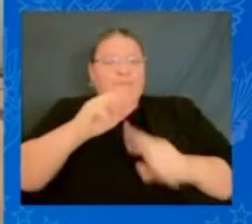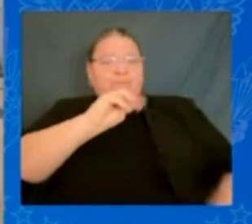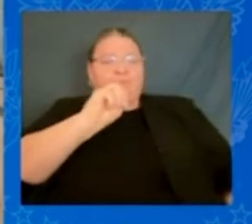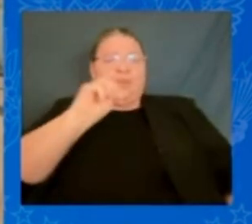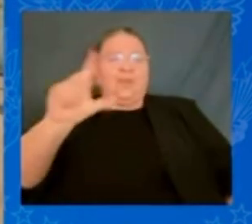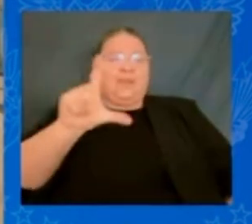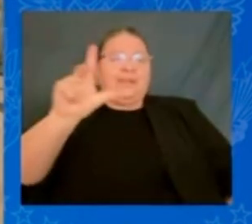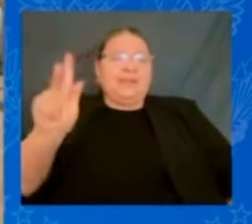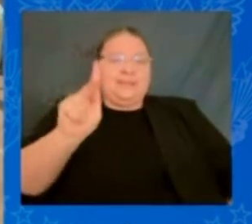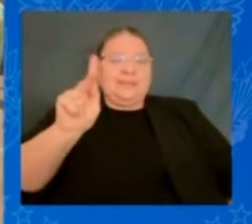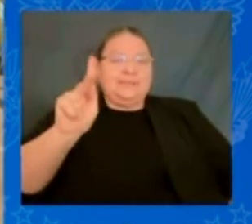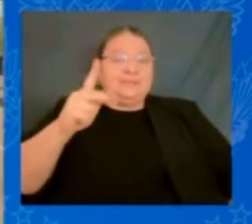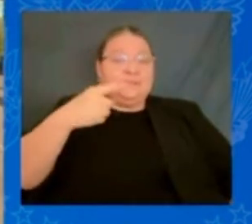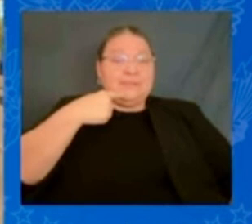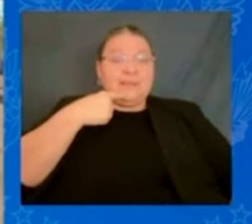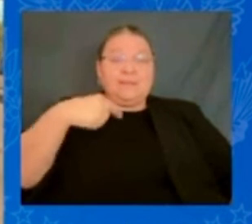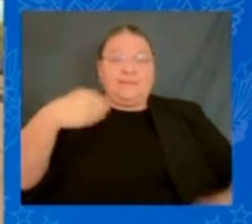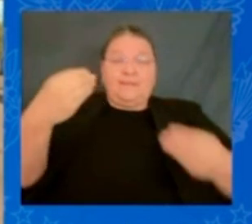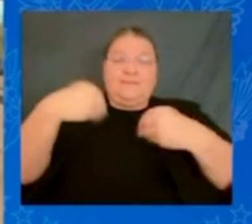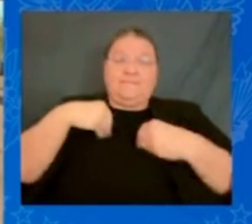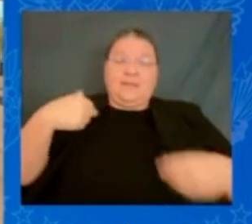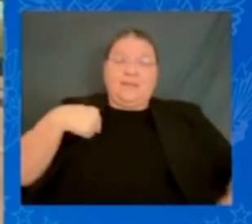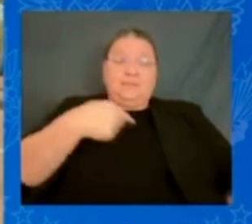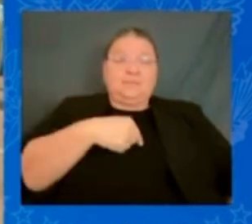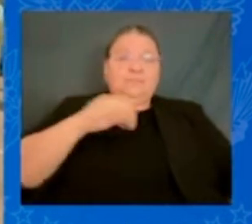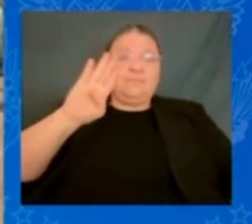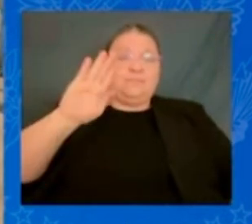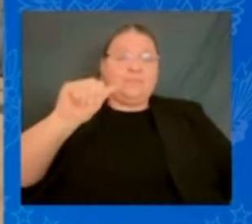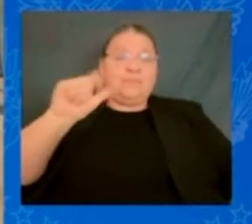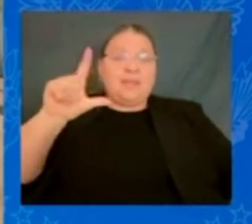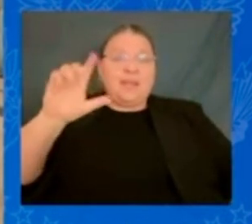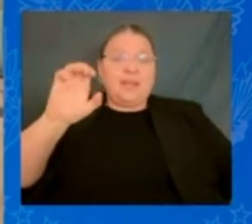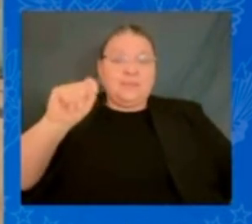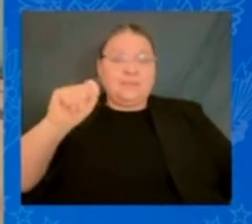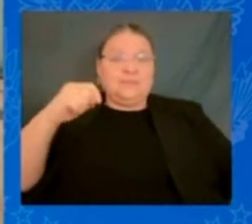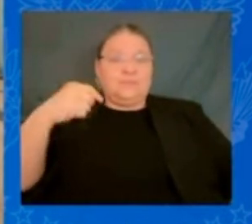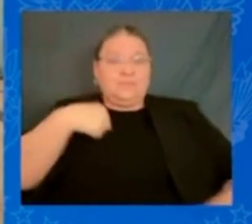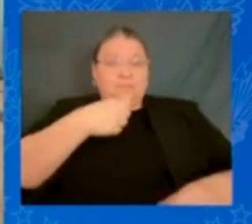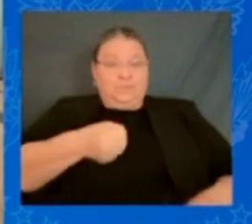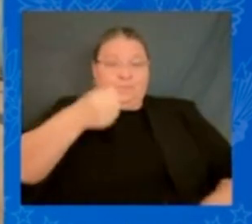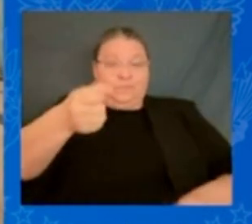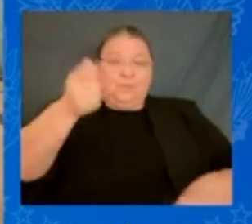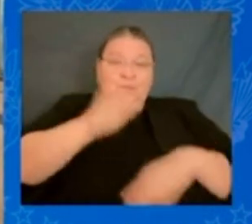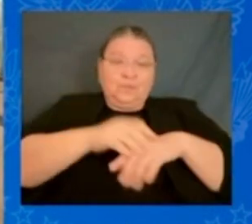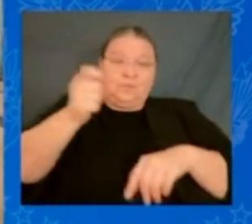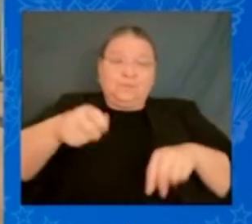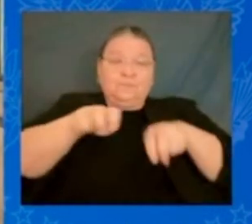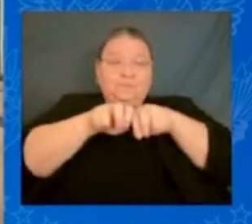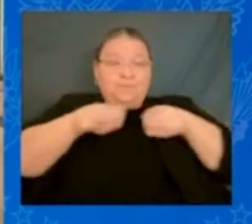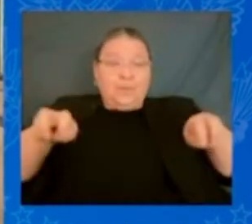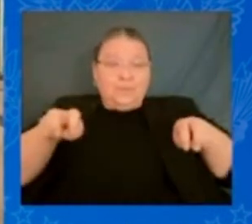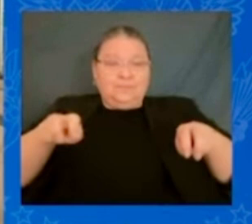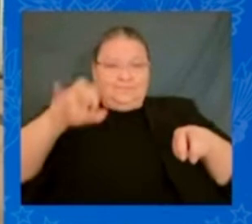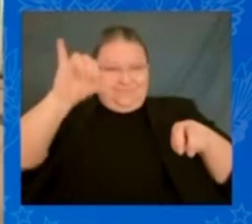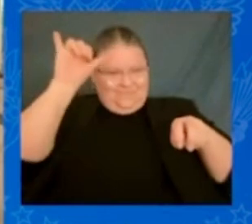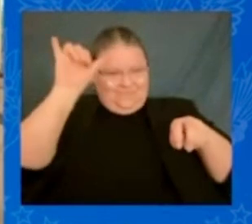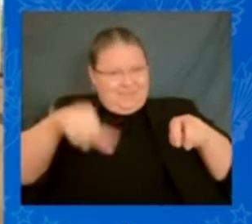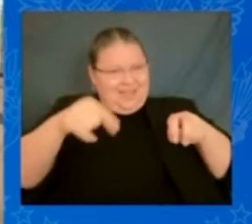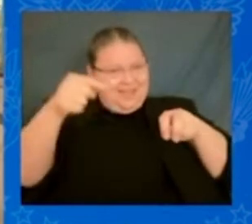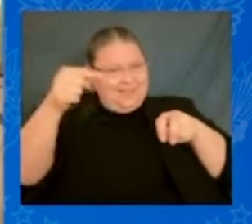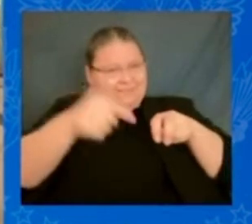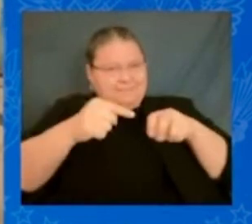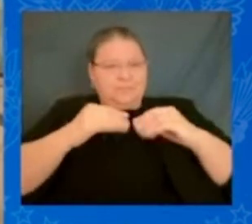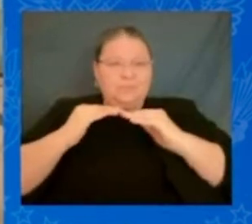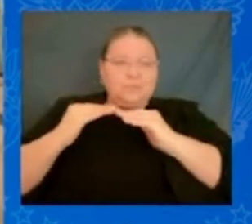ballot. We will place judges on the bench who will do justly. Led by Justice